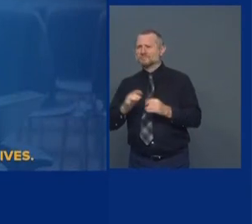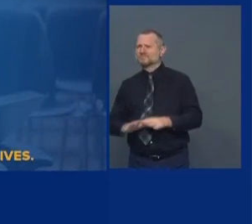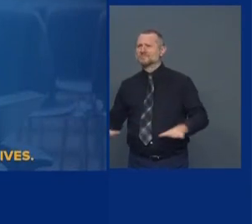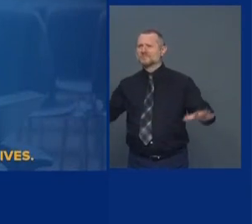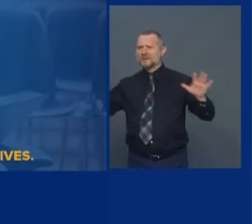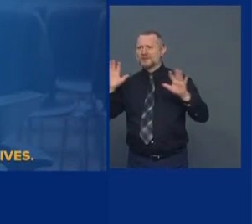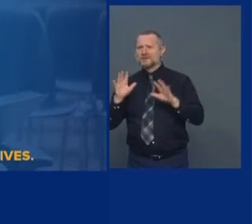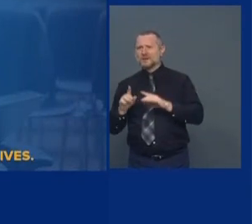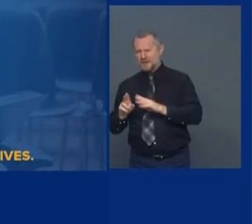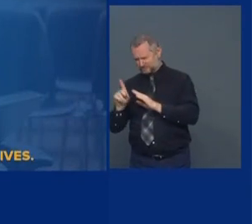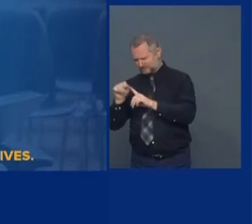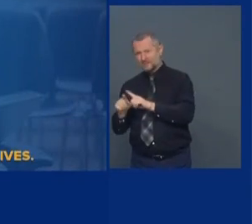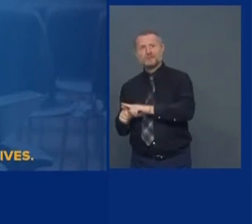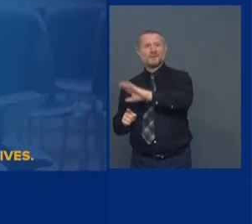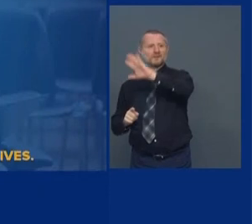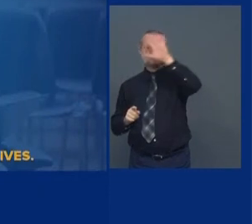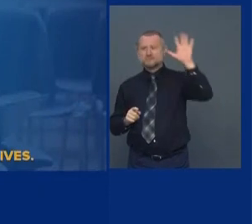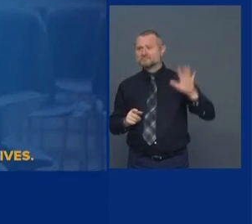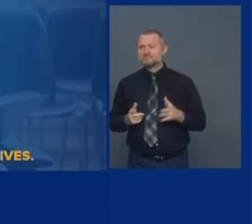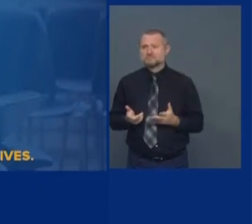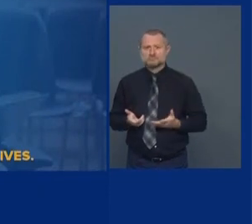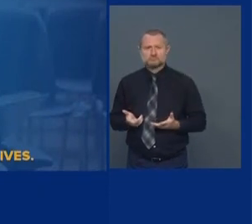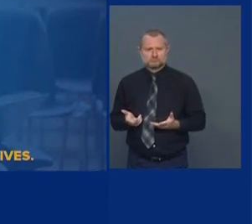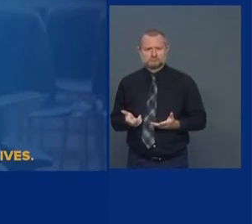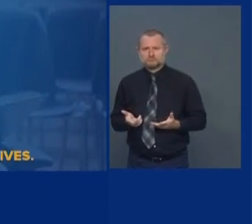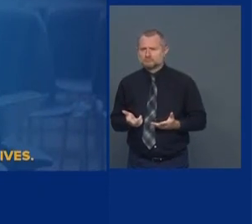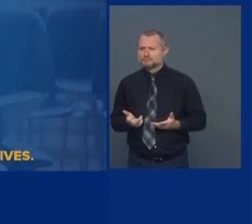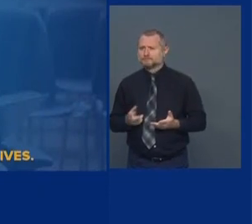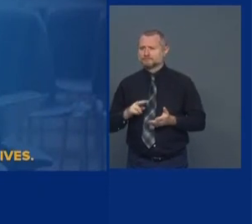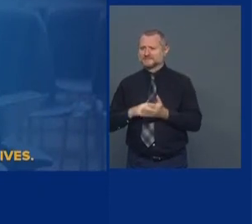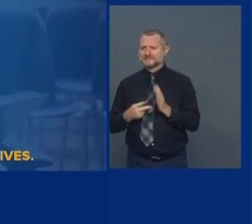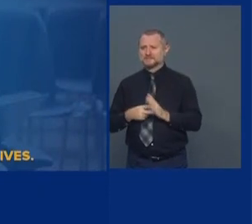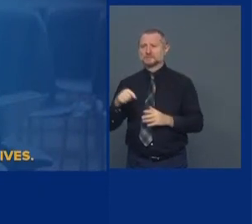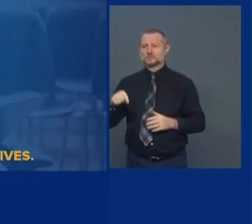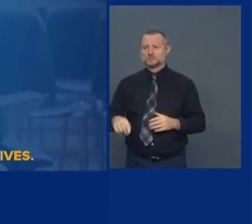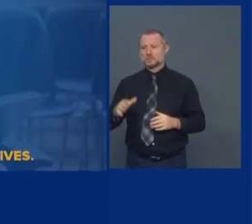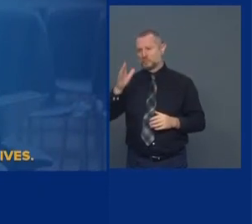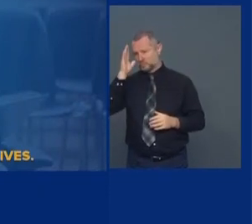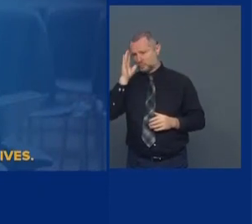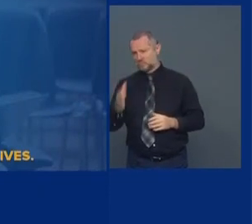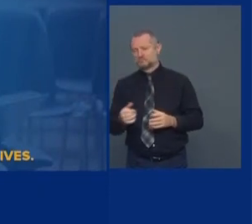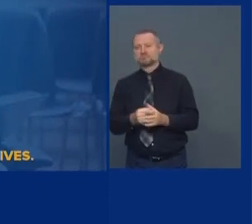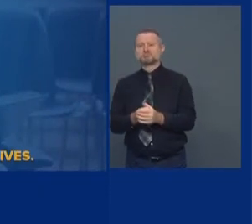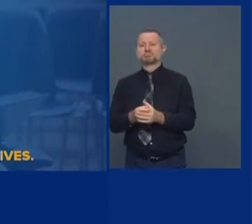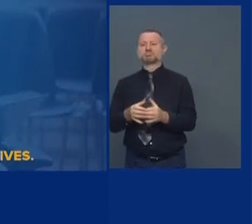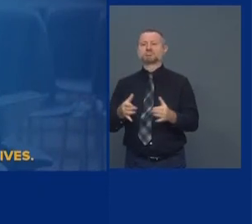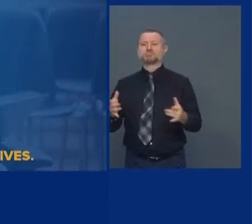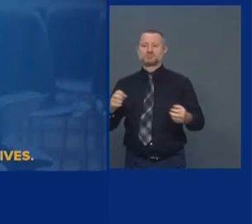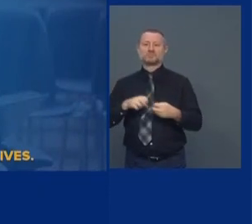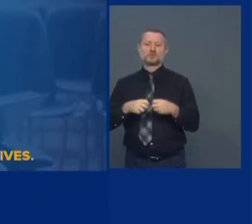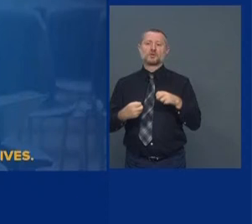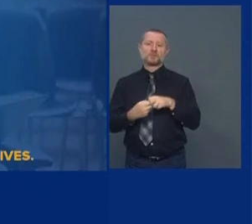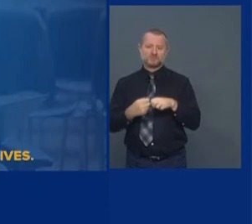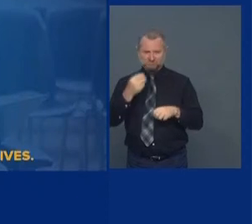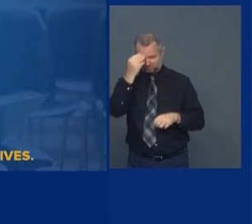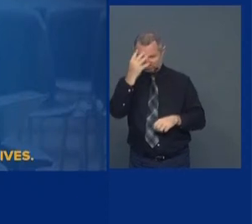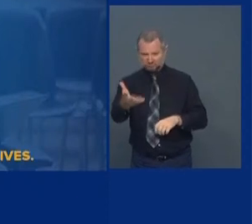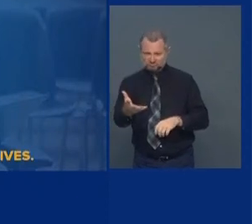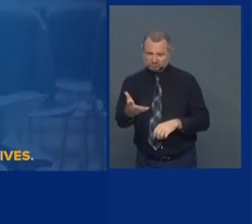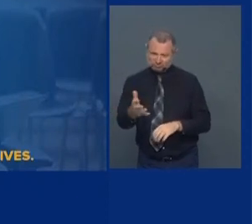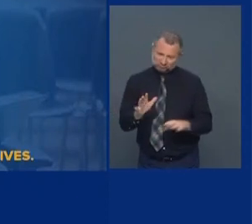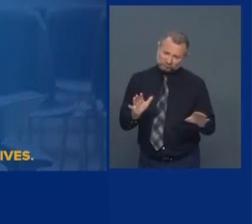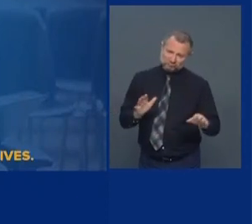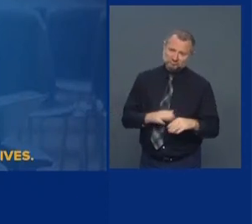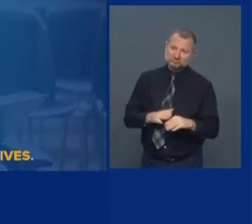So this is going to be a problem. I am telling you that. One of the lessons we learned